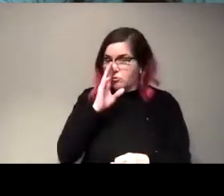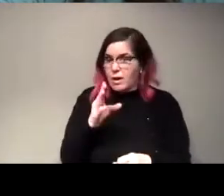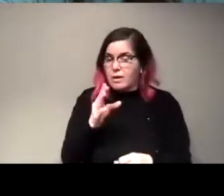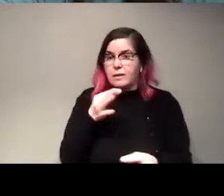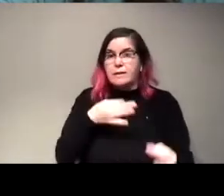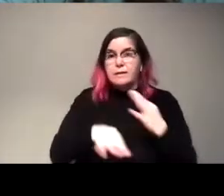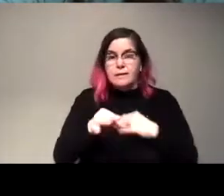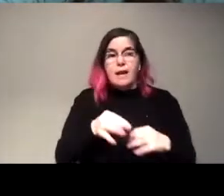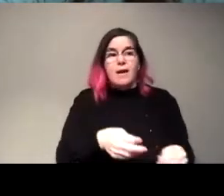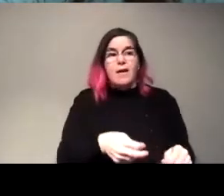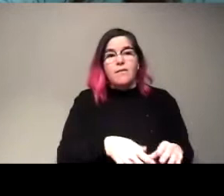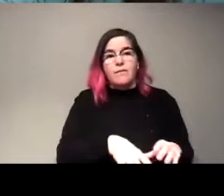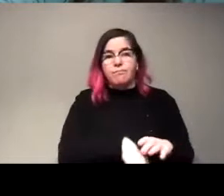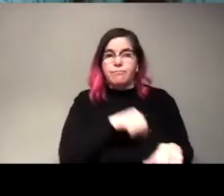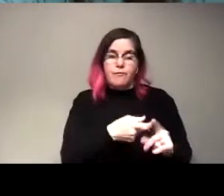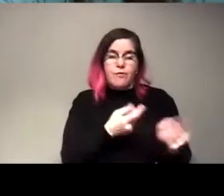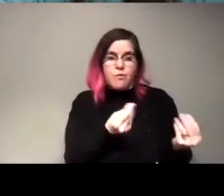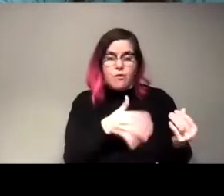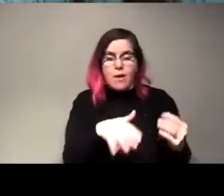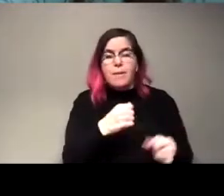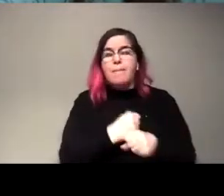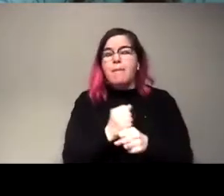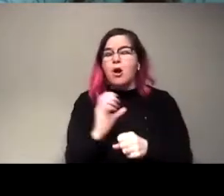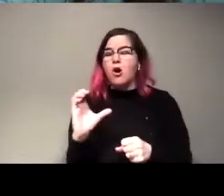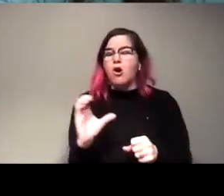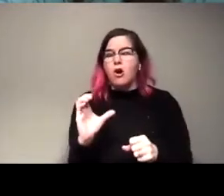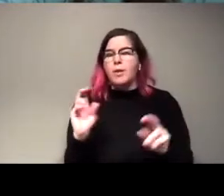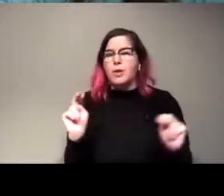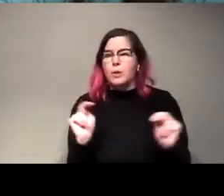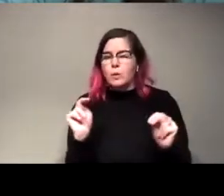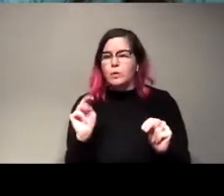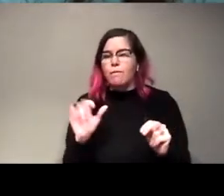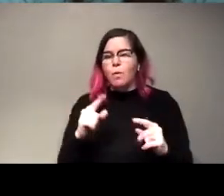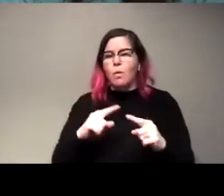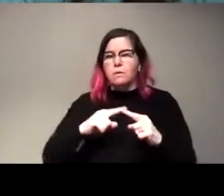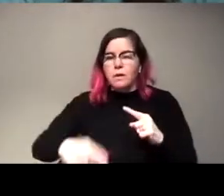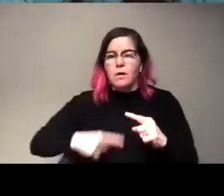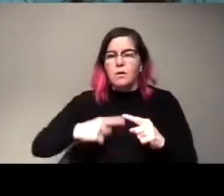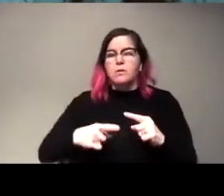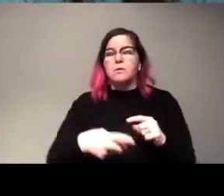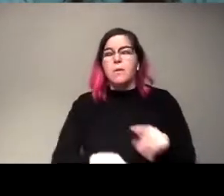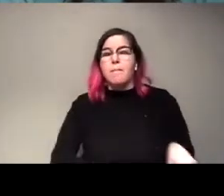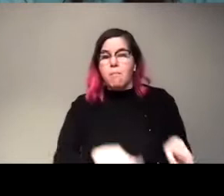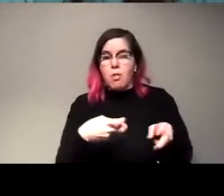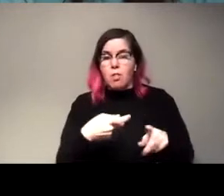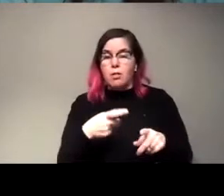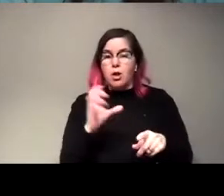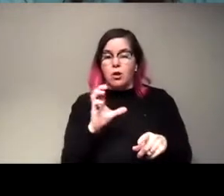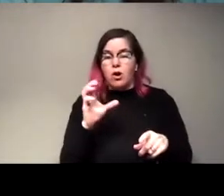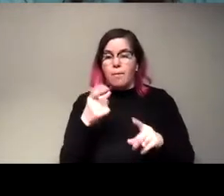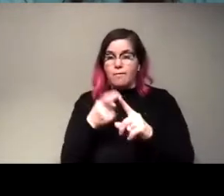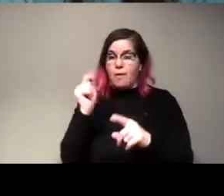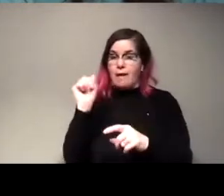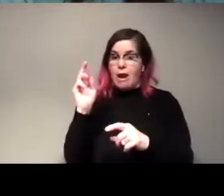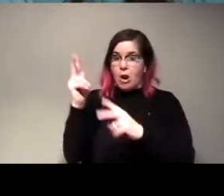them out of the ground, could we make like carbon neutral fuel cycles where we're pulling carbon dioxide directly out of the air and making fuel